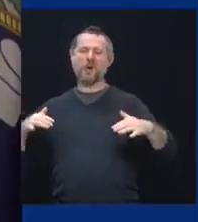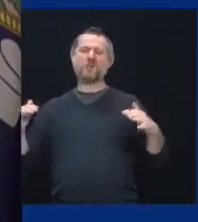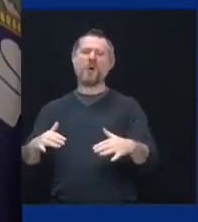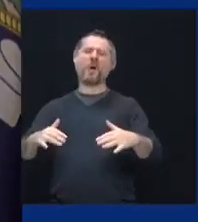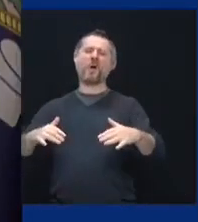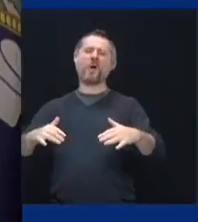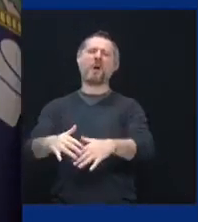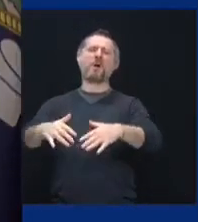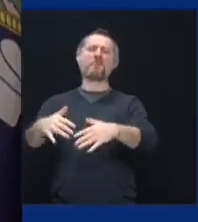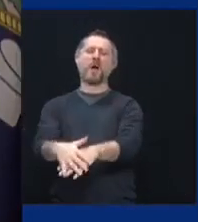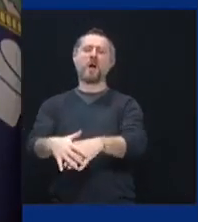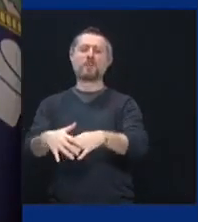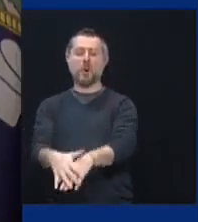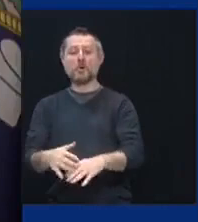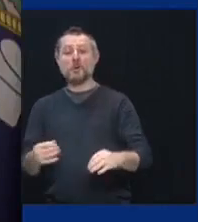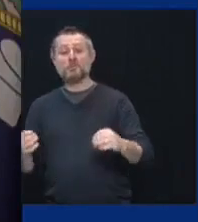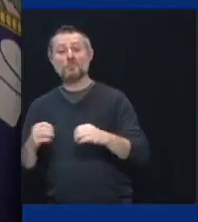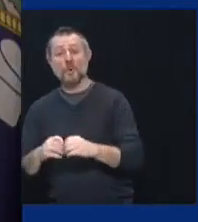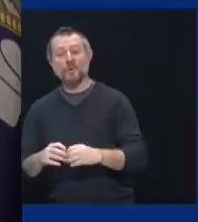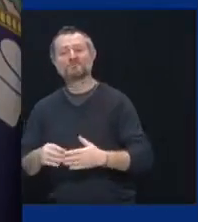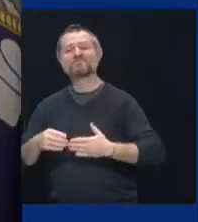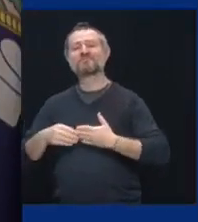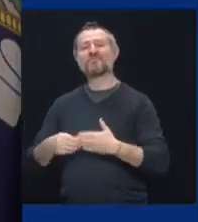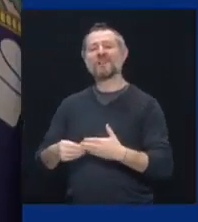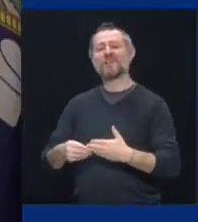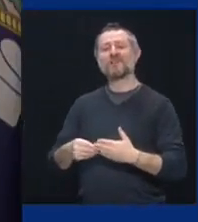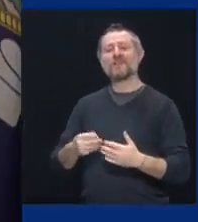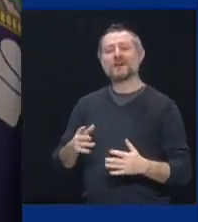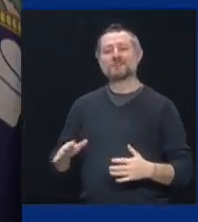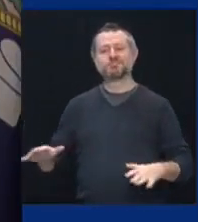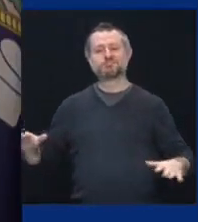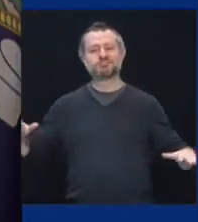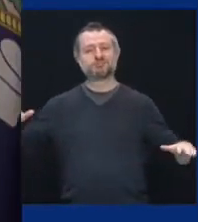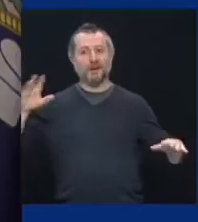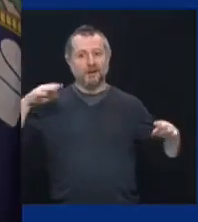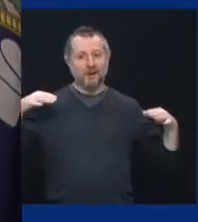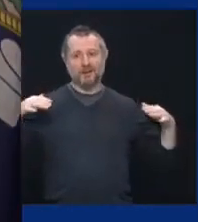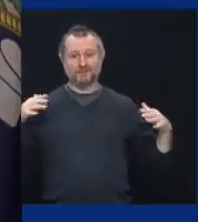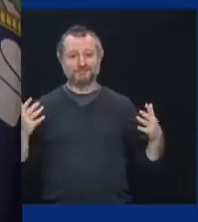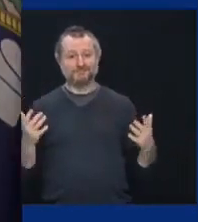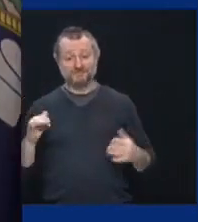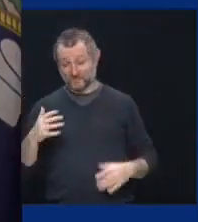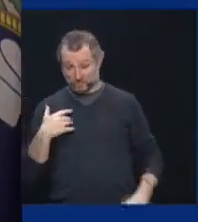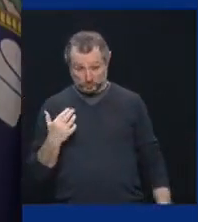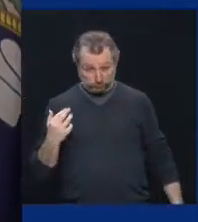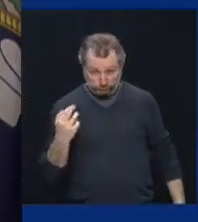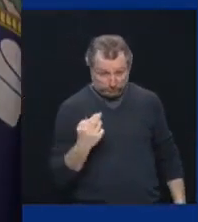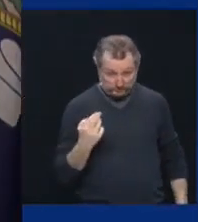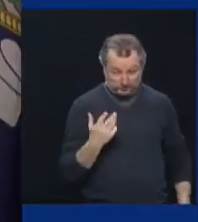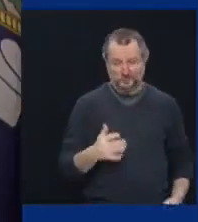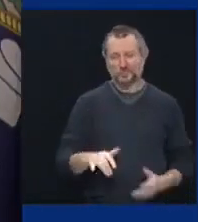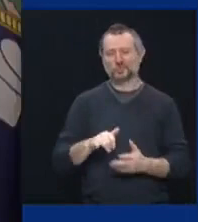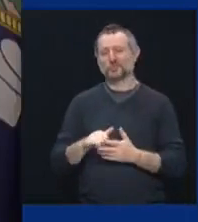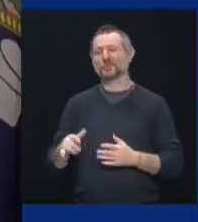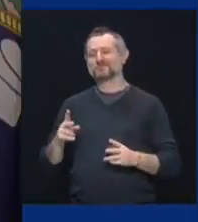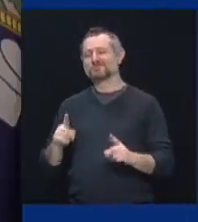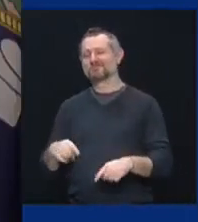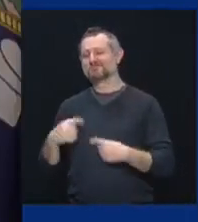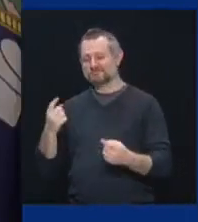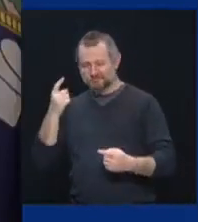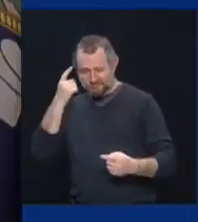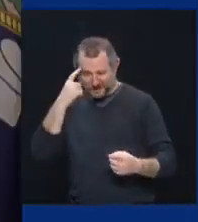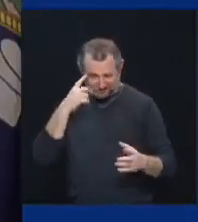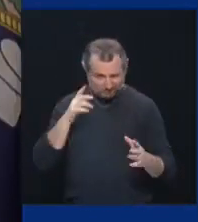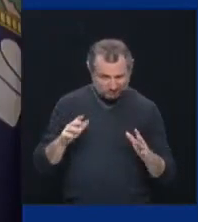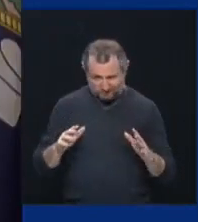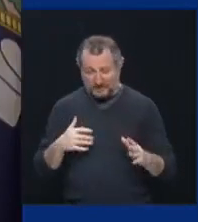the board, uh, as we're going forward. And that's only because we have been smart. Last, last point,